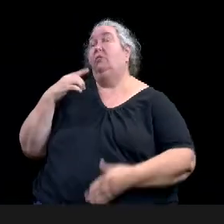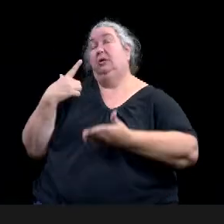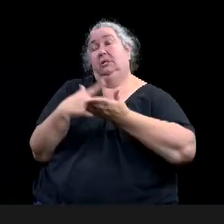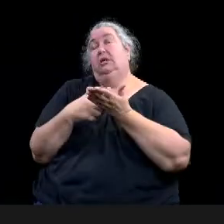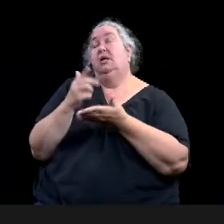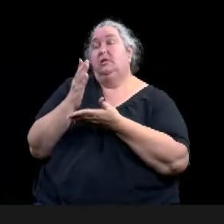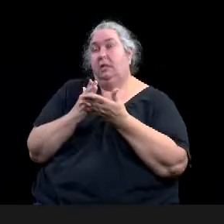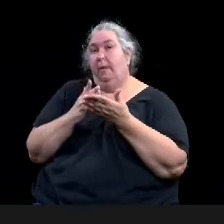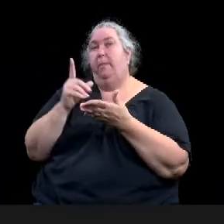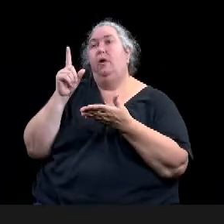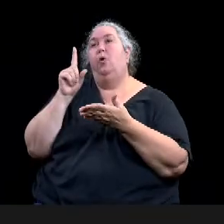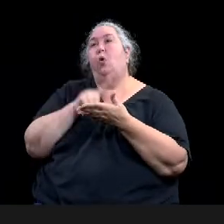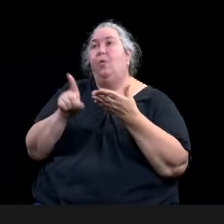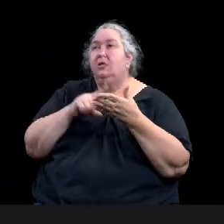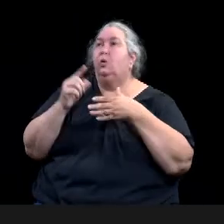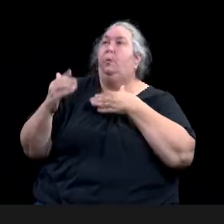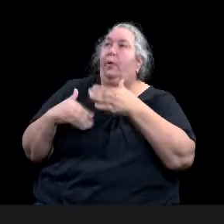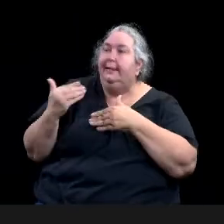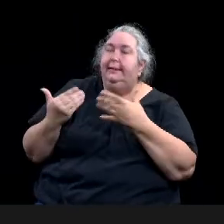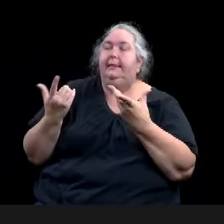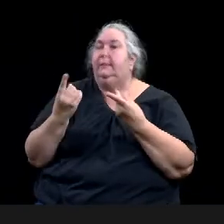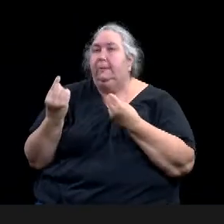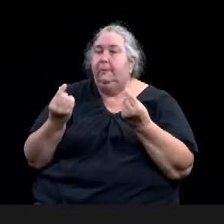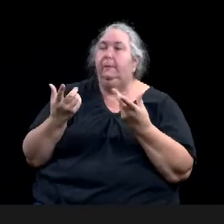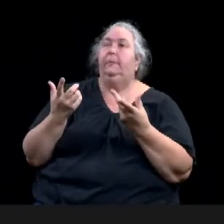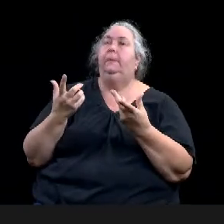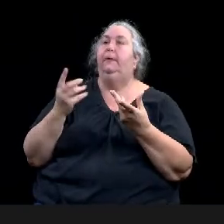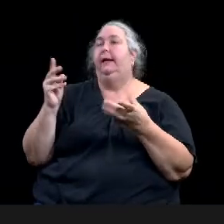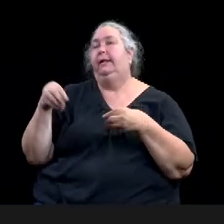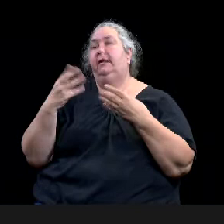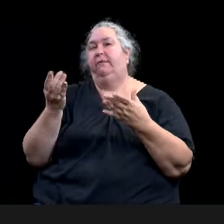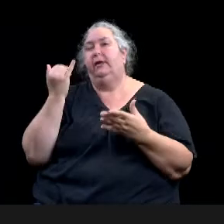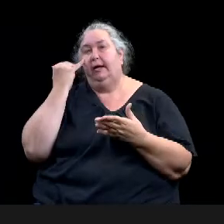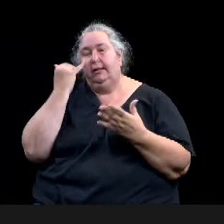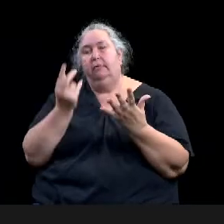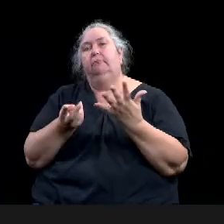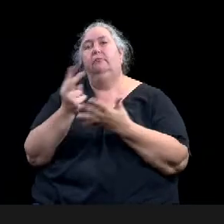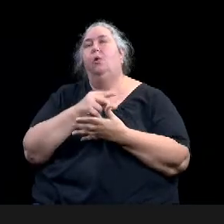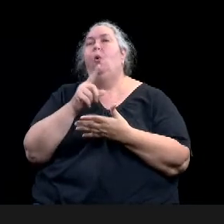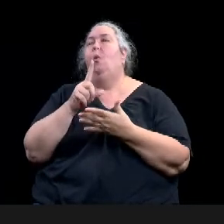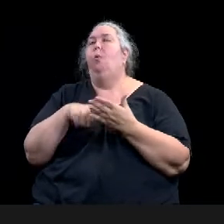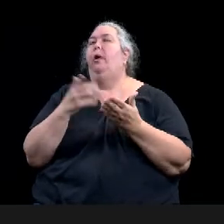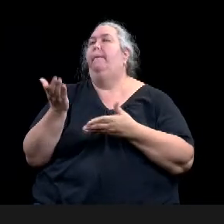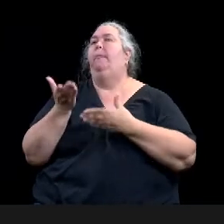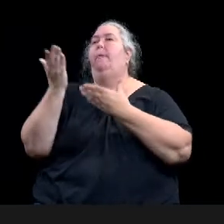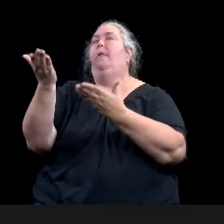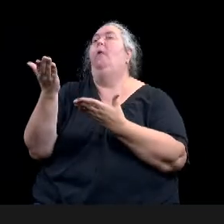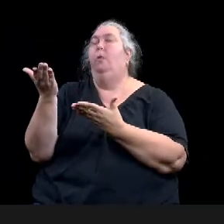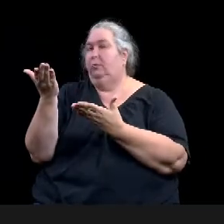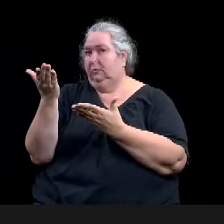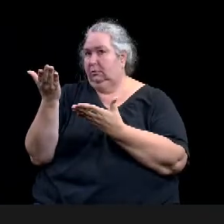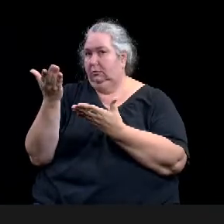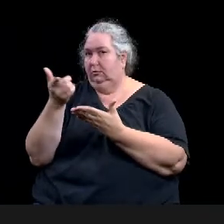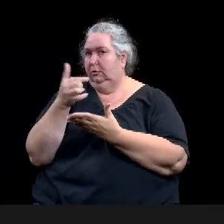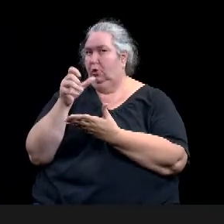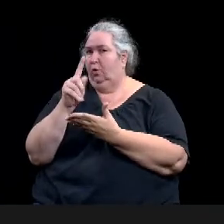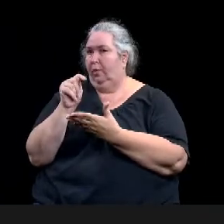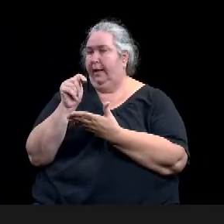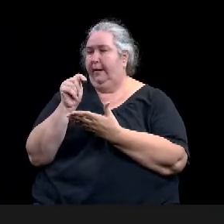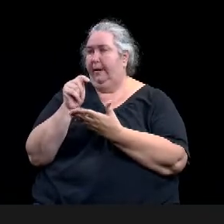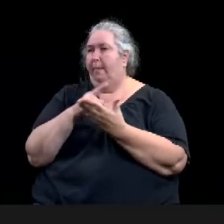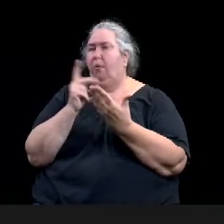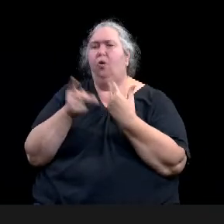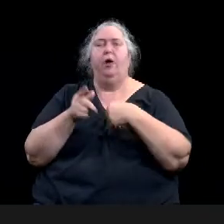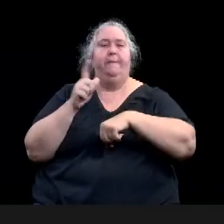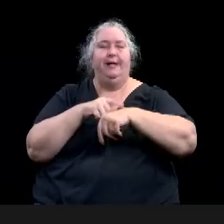plus the timeline for, uh, how we hope to get this program going. Um, as I typically